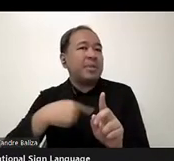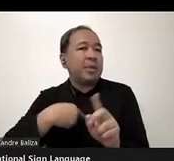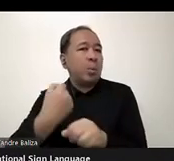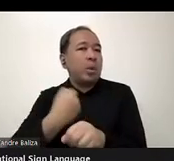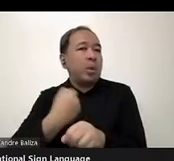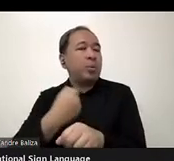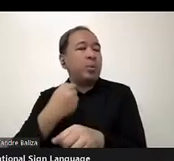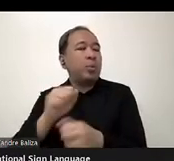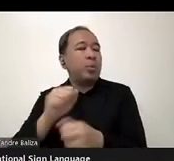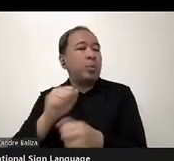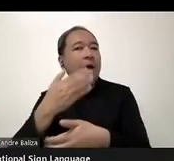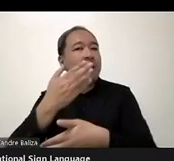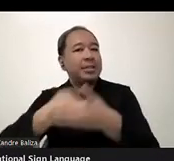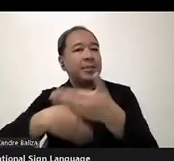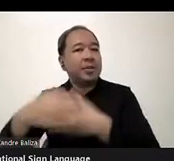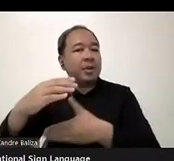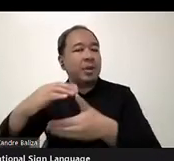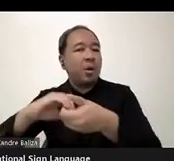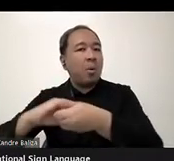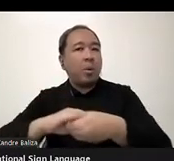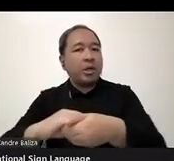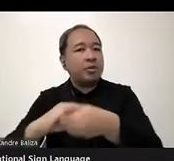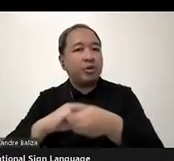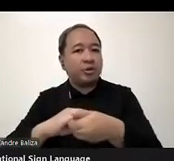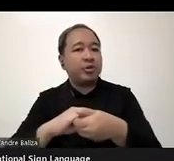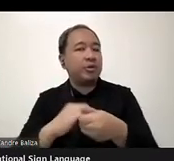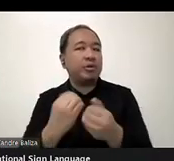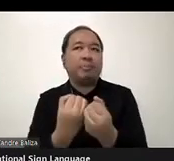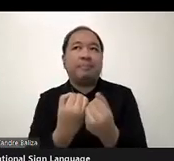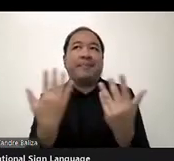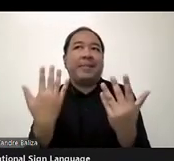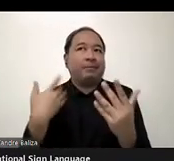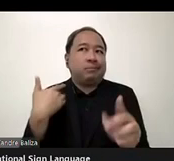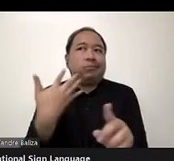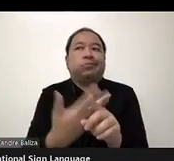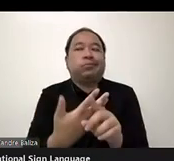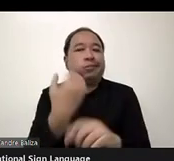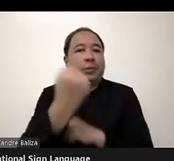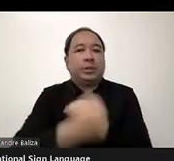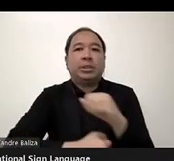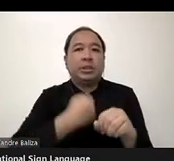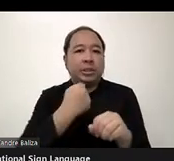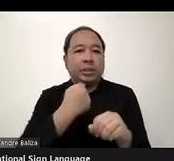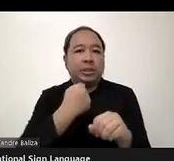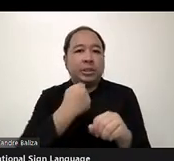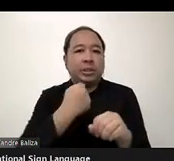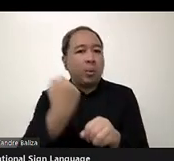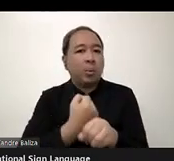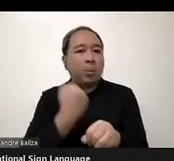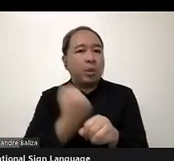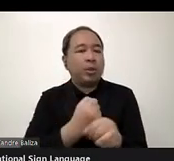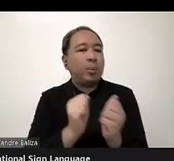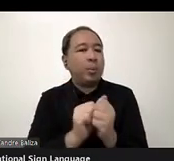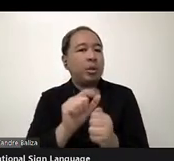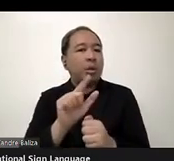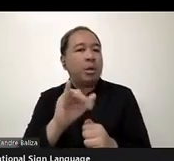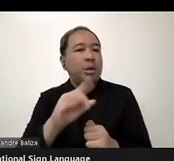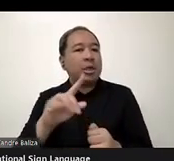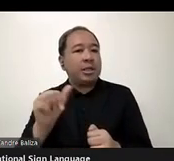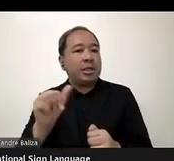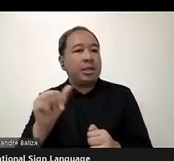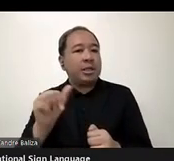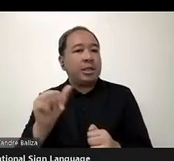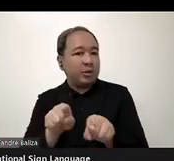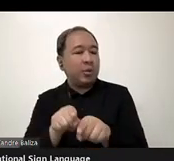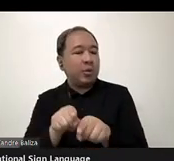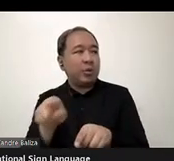disabilities organizations for many years so far. I think I've been working with Lydia as well and, um, and